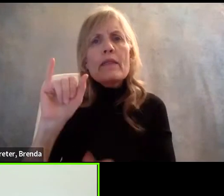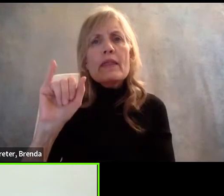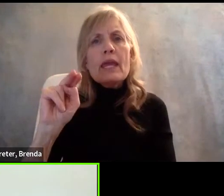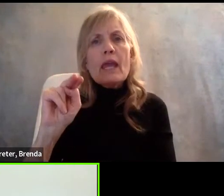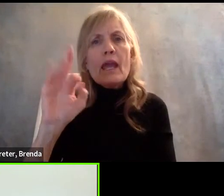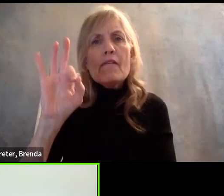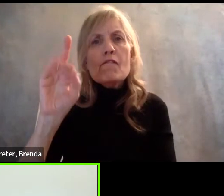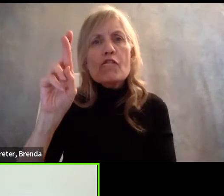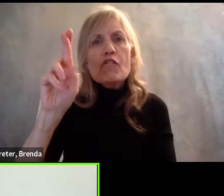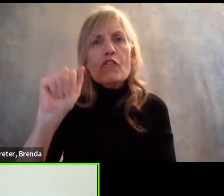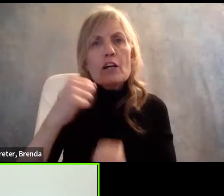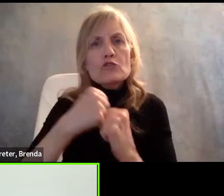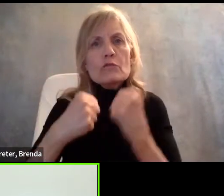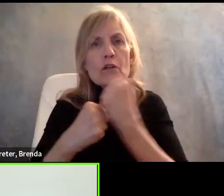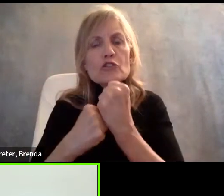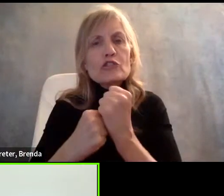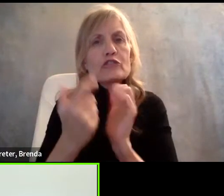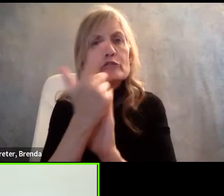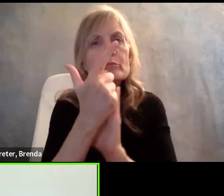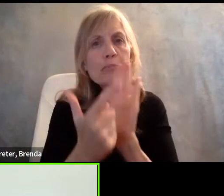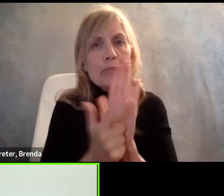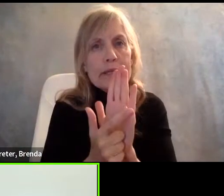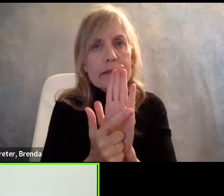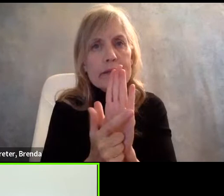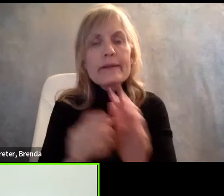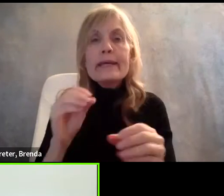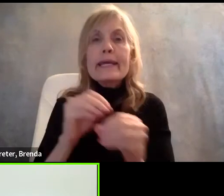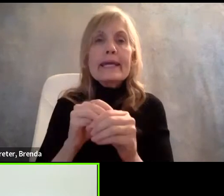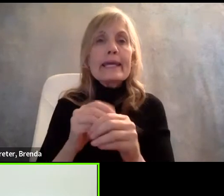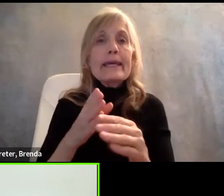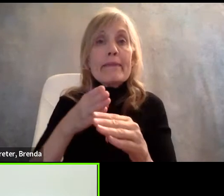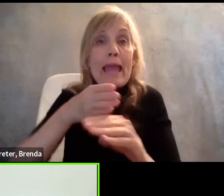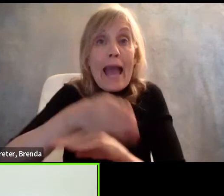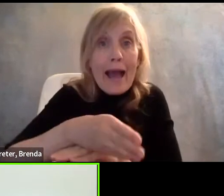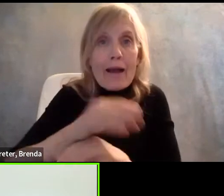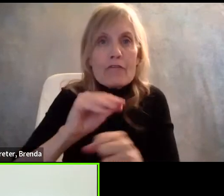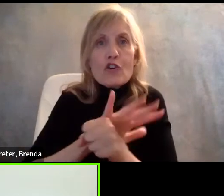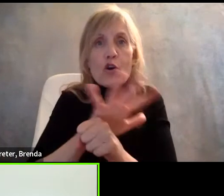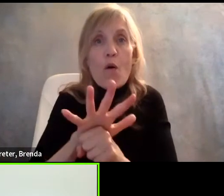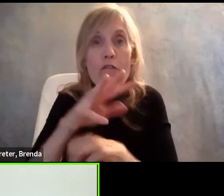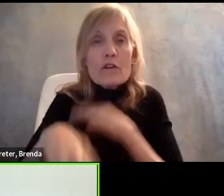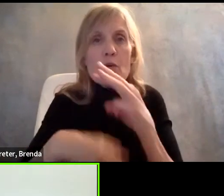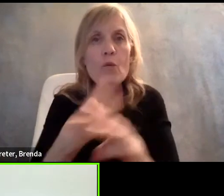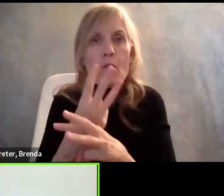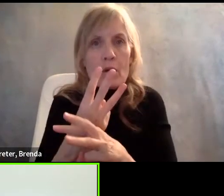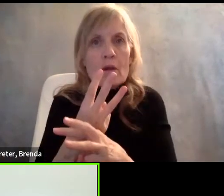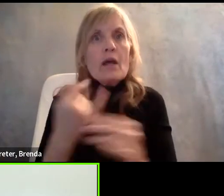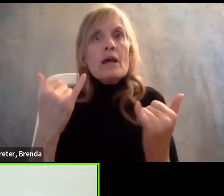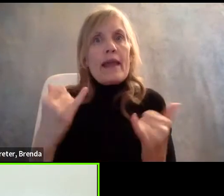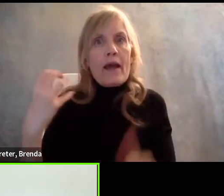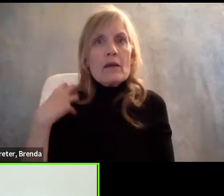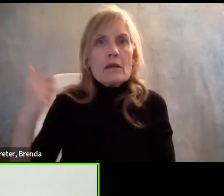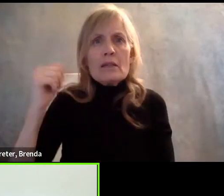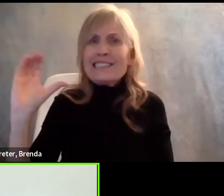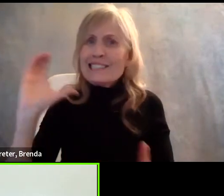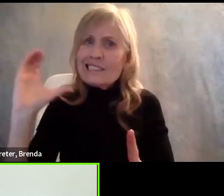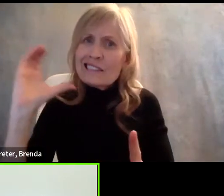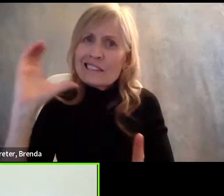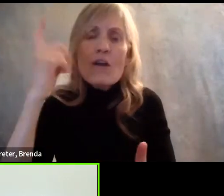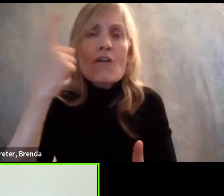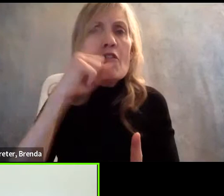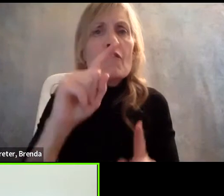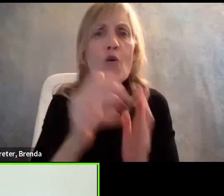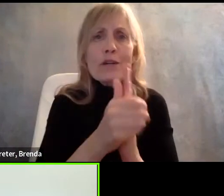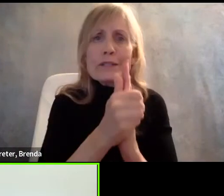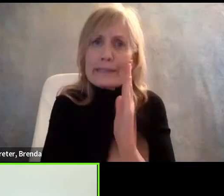passed with an, in a post COVID world where employers are looking for talent to tap into this, uh, ready,